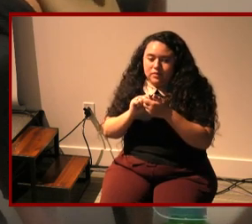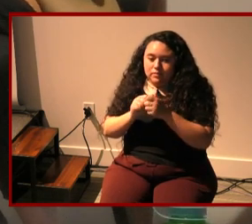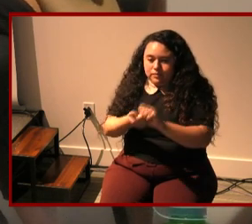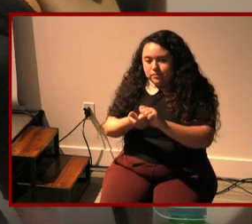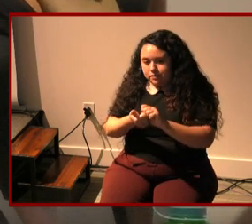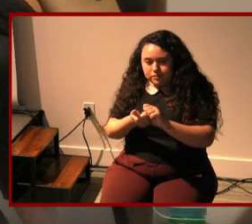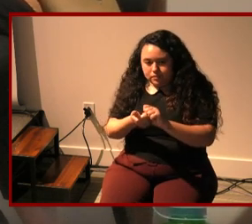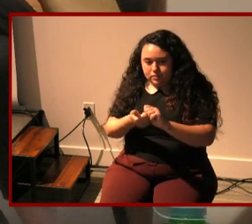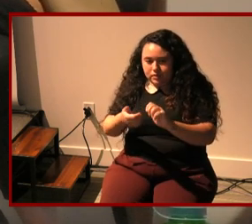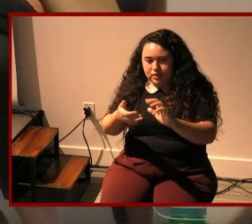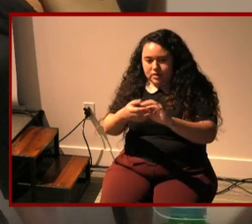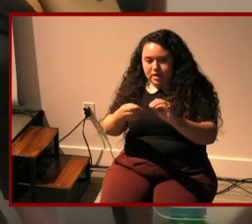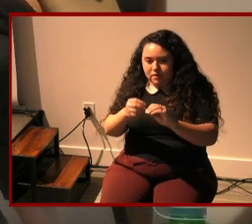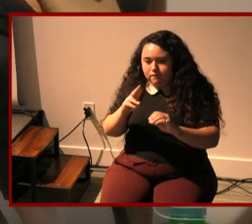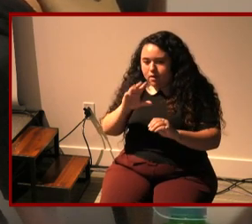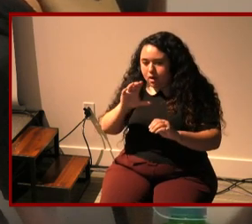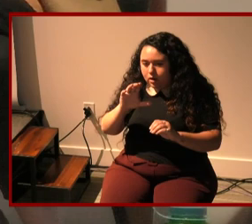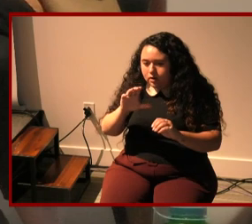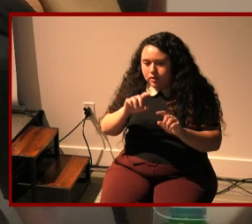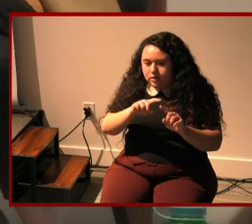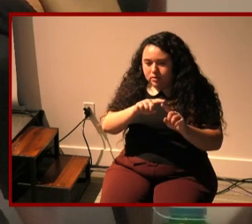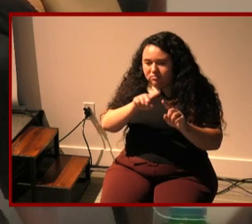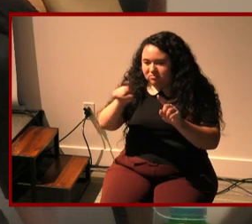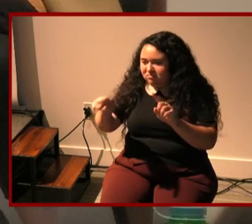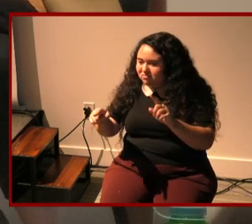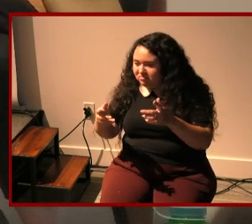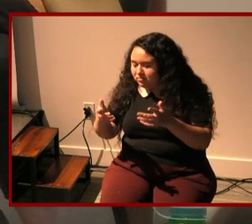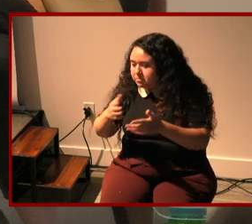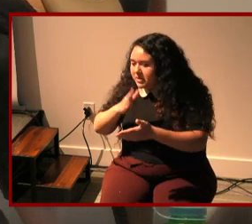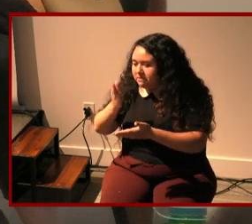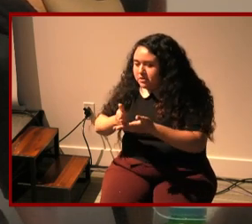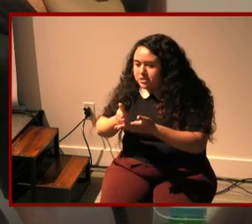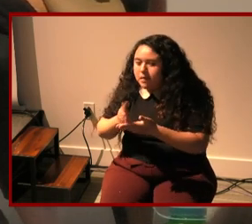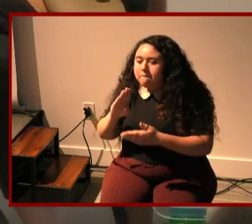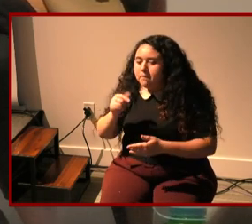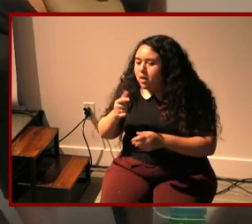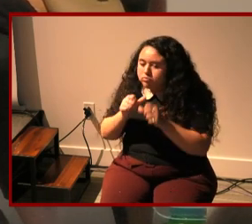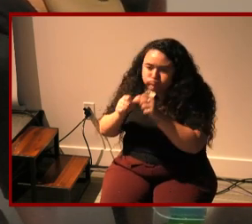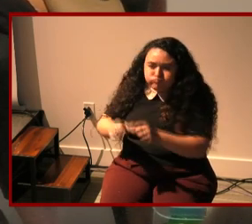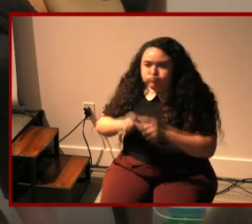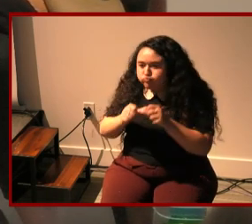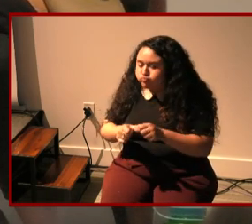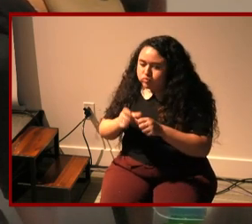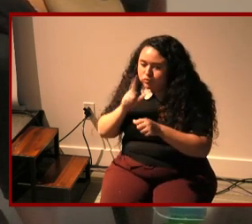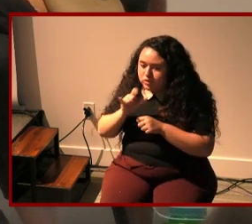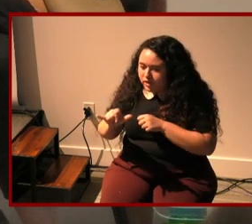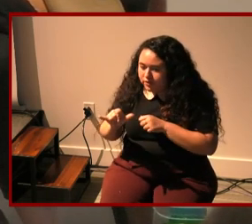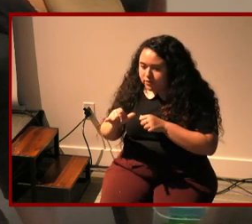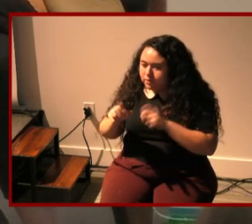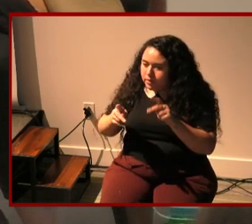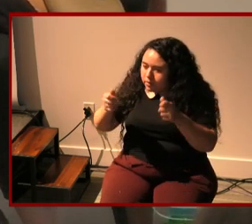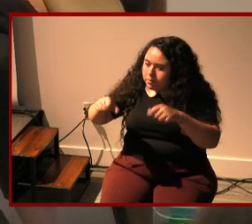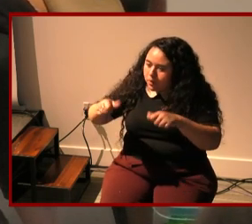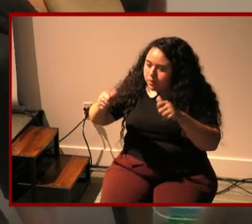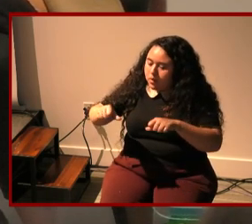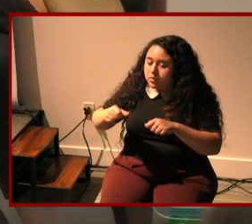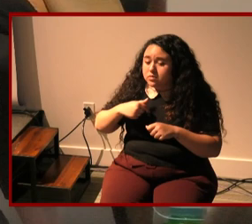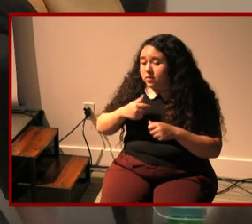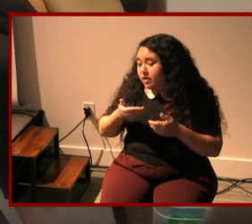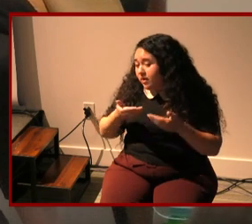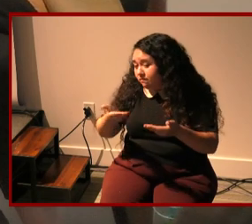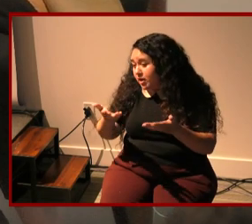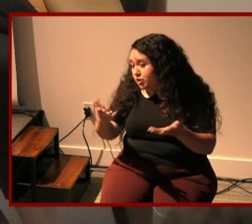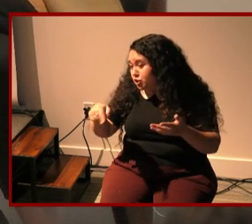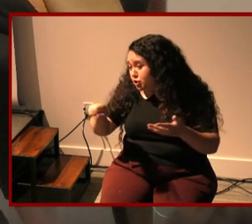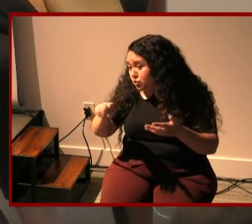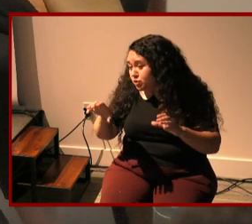figure out a narrative arc where it just would never land um also you know i invite all of you to do this research